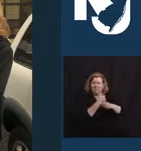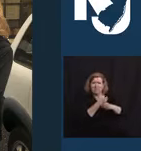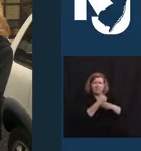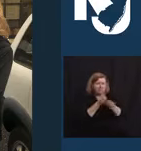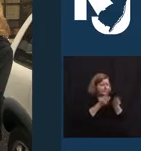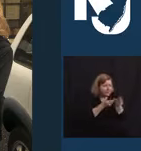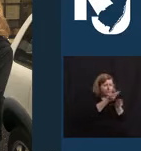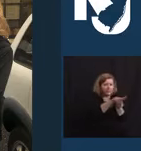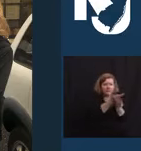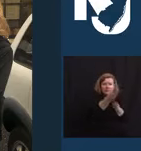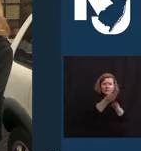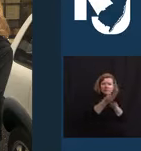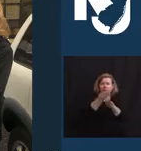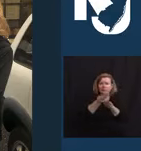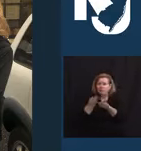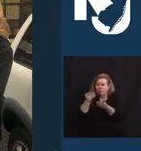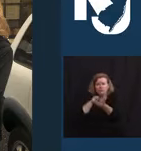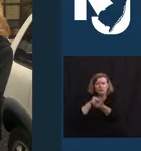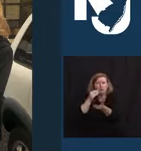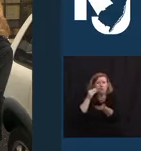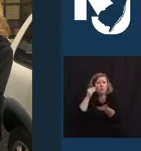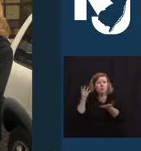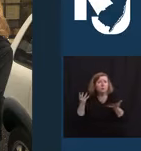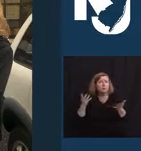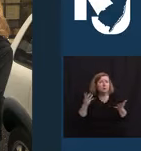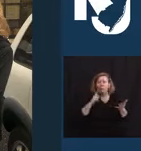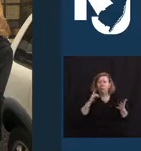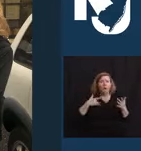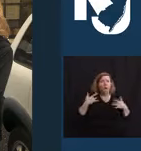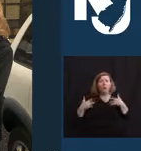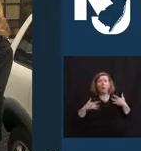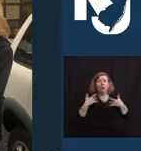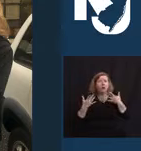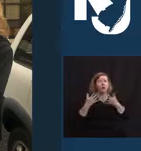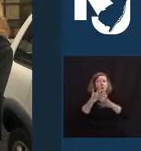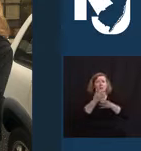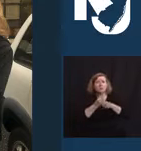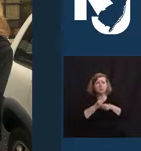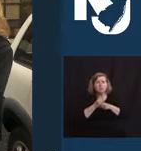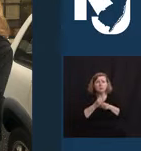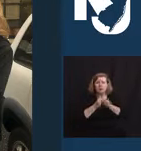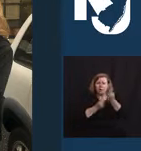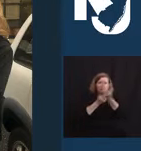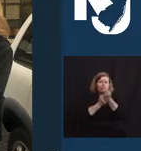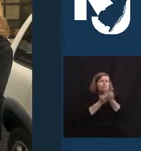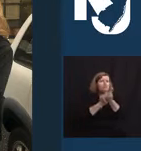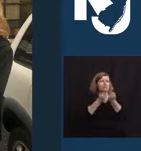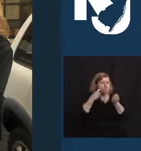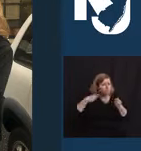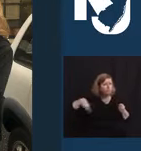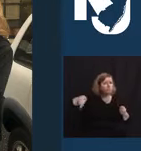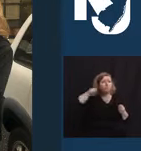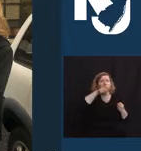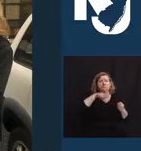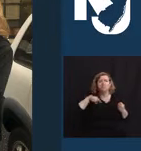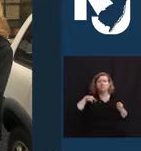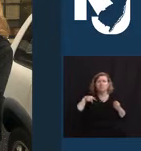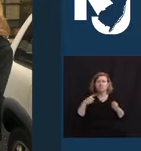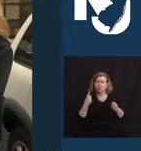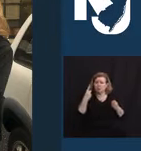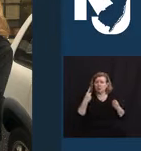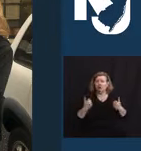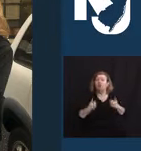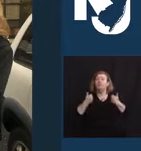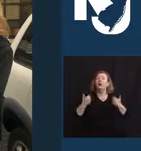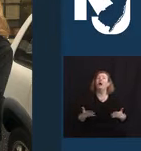and enthusiastically received by the residents she has gotten to know and advocate for. One resident in particular is a 92